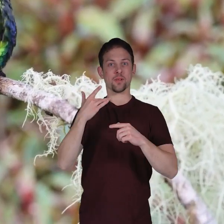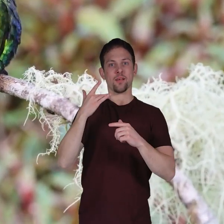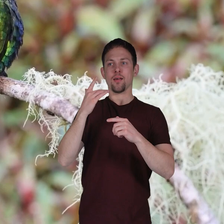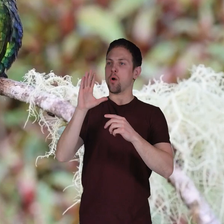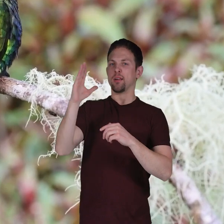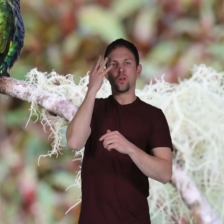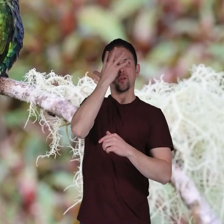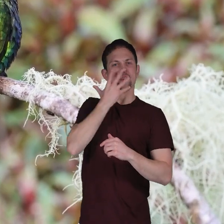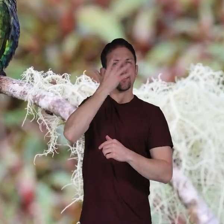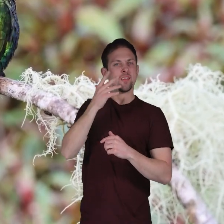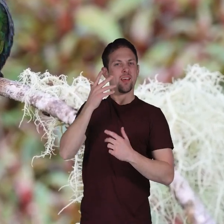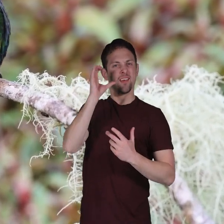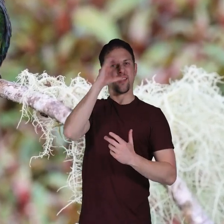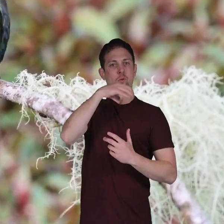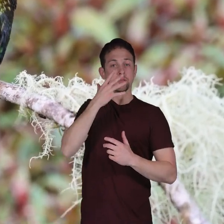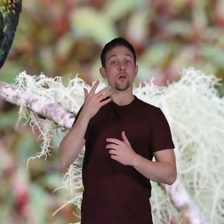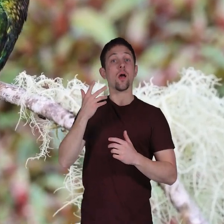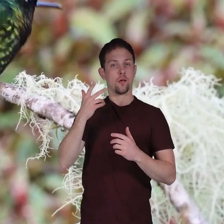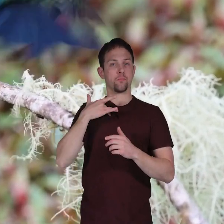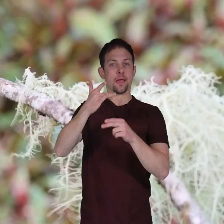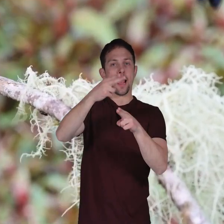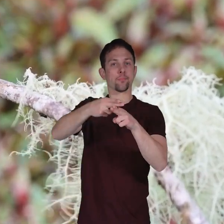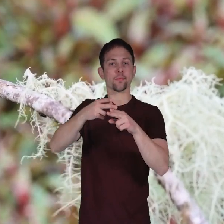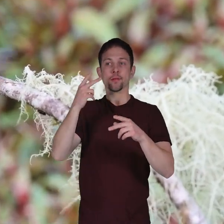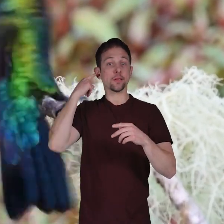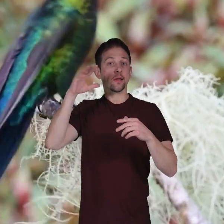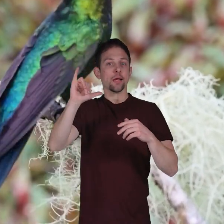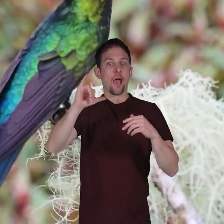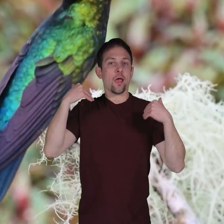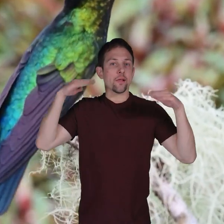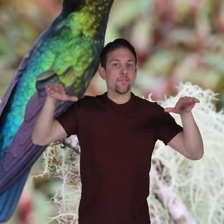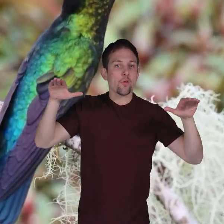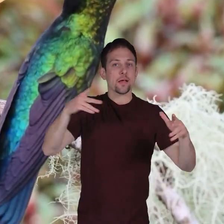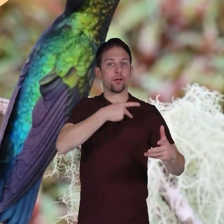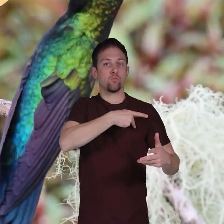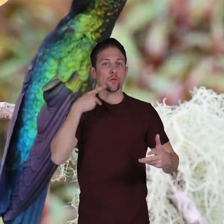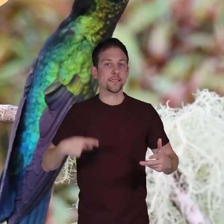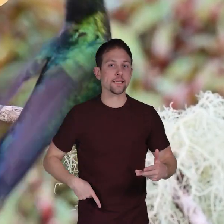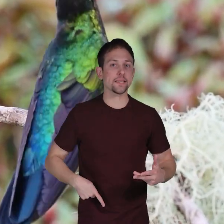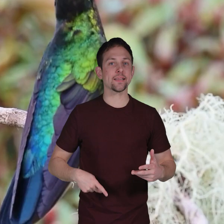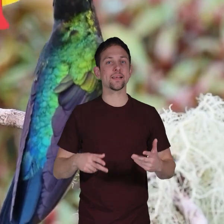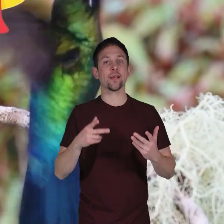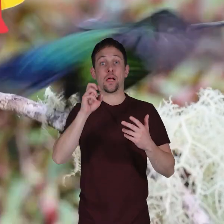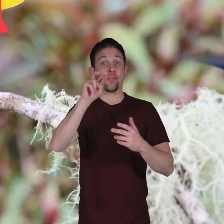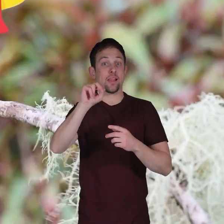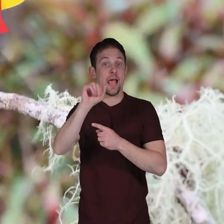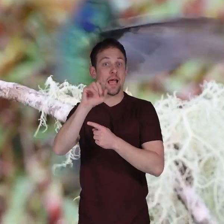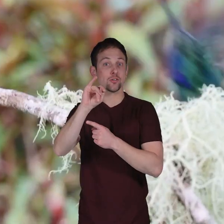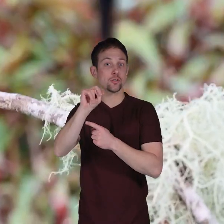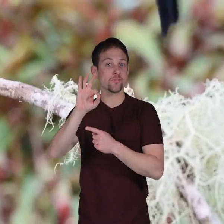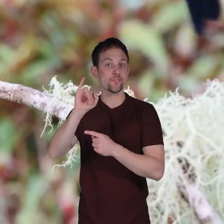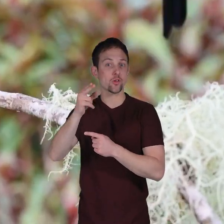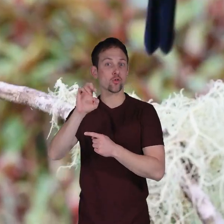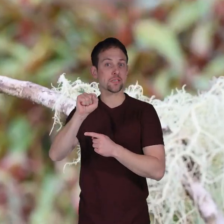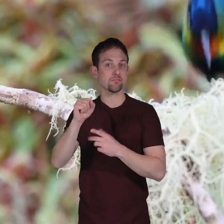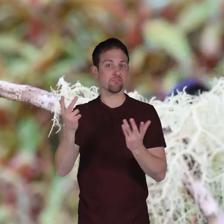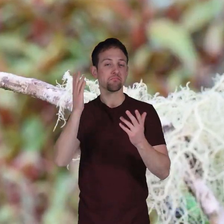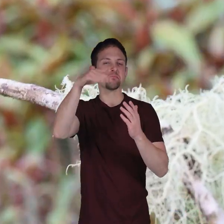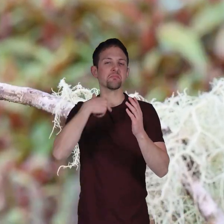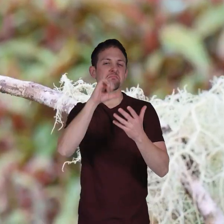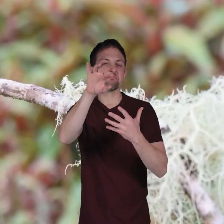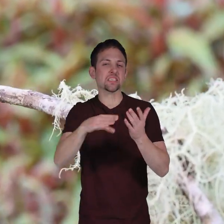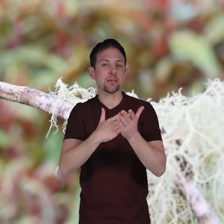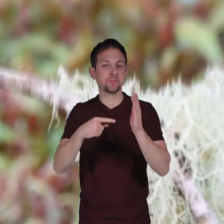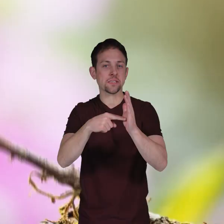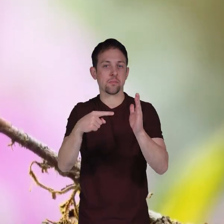unusual appearance. As a result, many names sound like fairies, princesses, or even action figures. Here